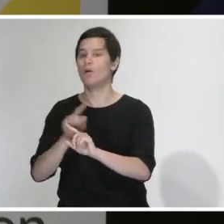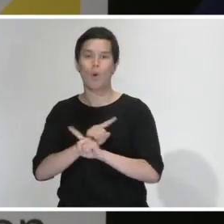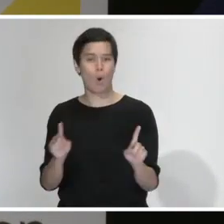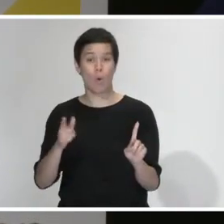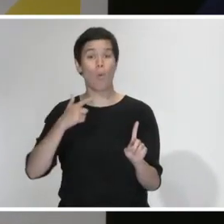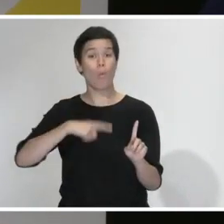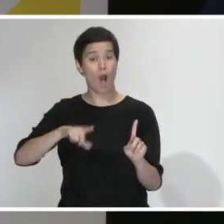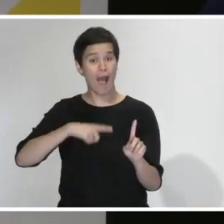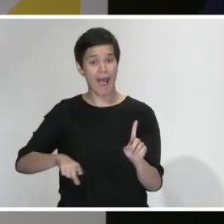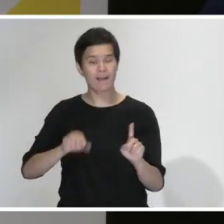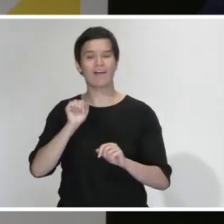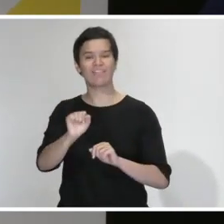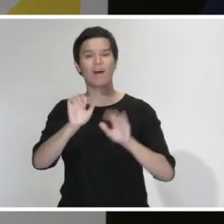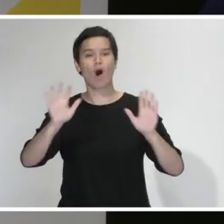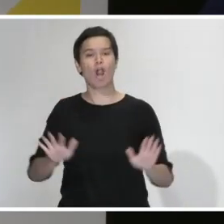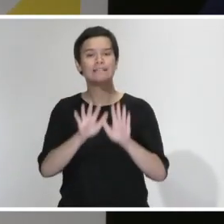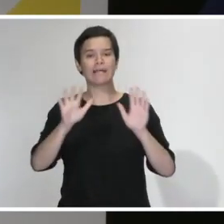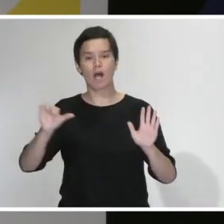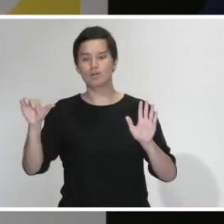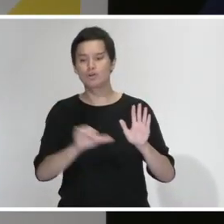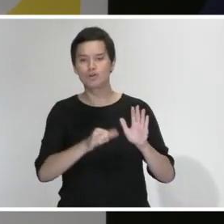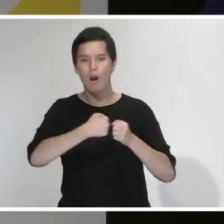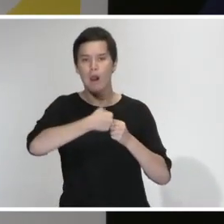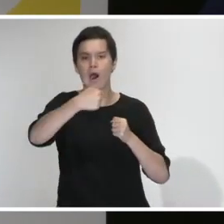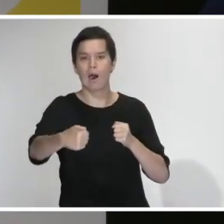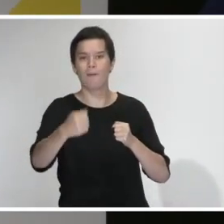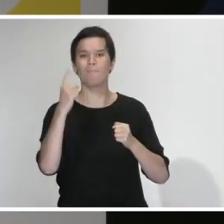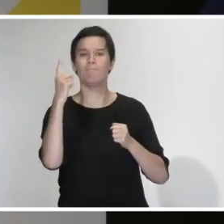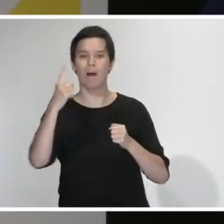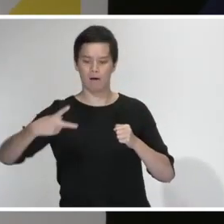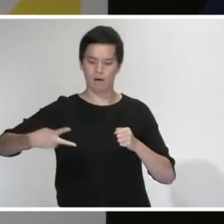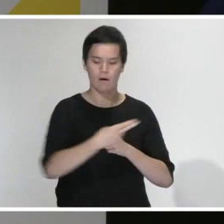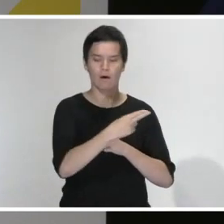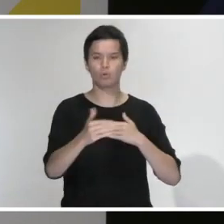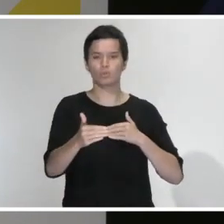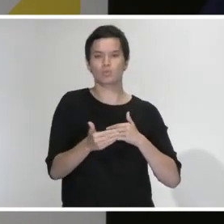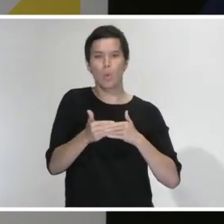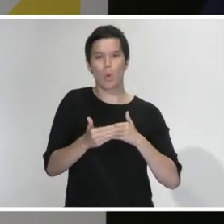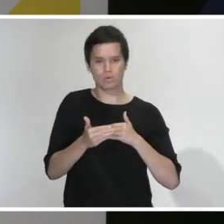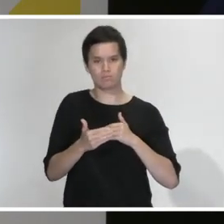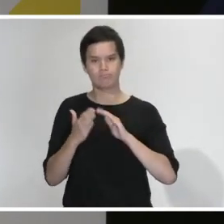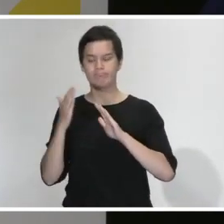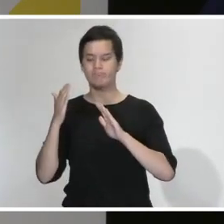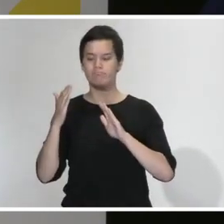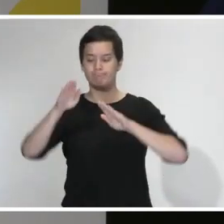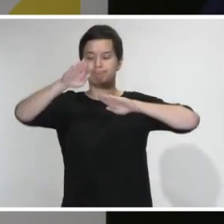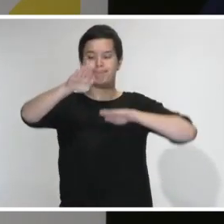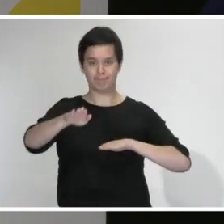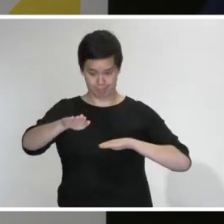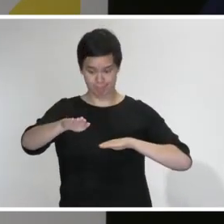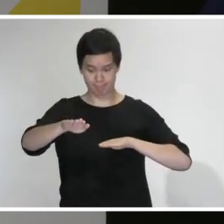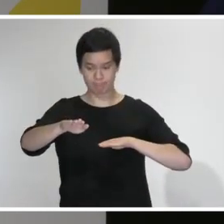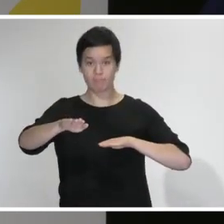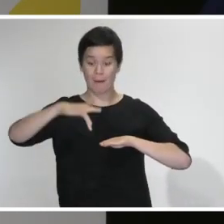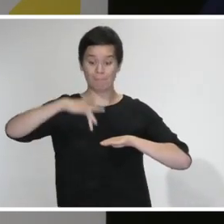to do so. So they cut off, I think, the last two stops. The claim there was that weather meant that they would depart straight after the